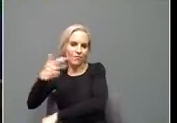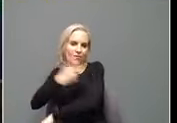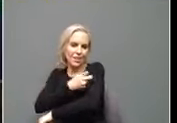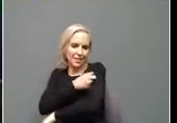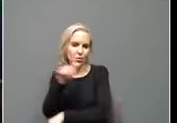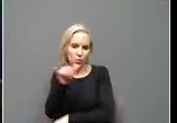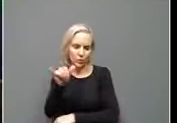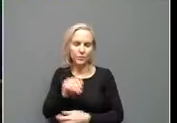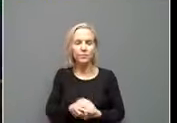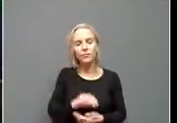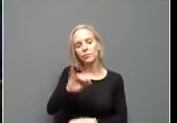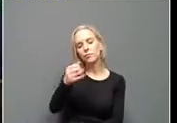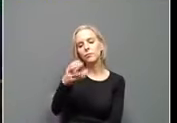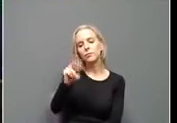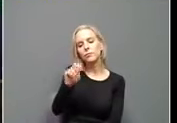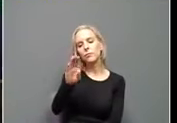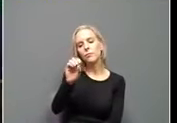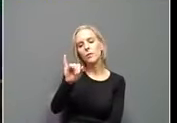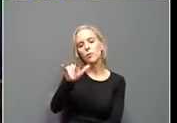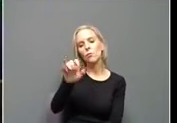John Boyle from WFPL.